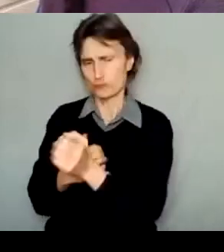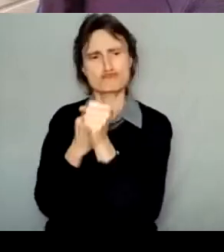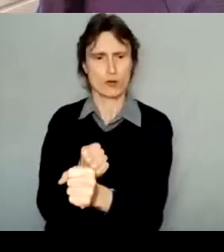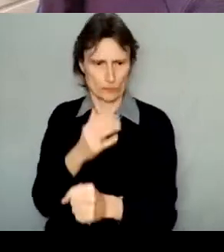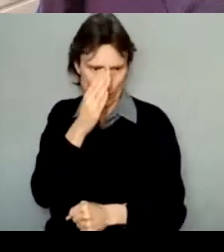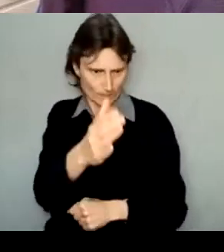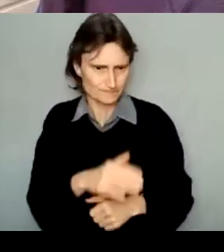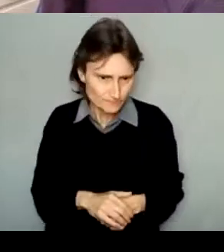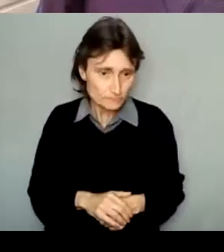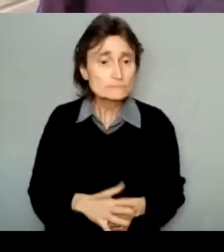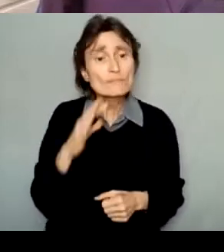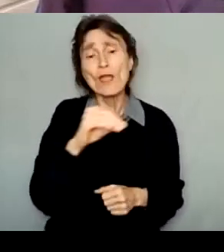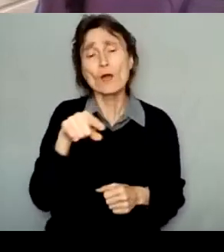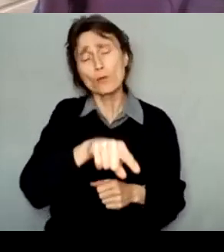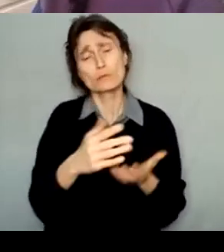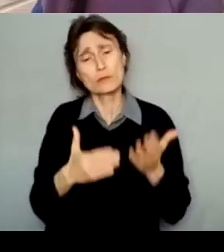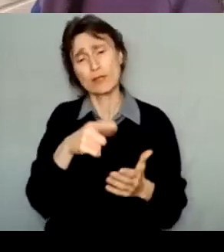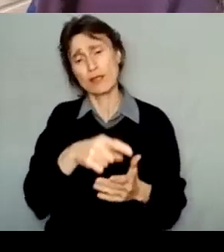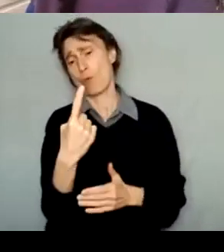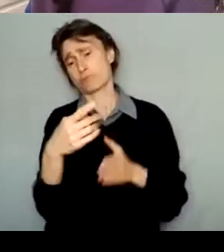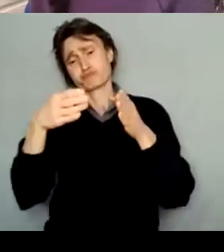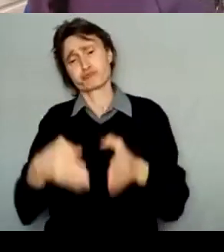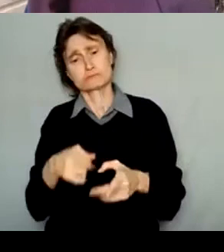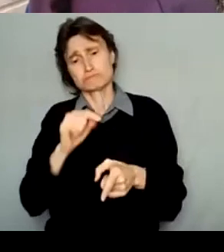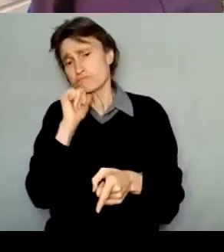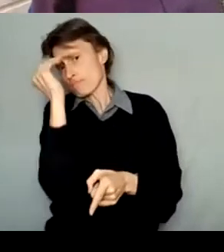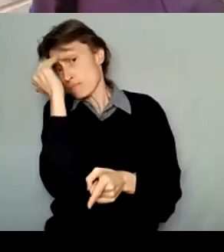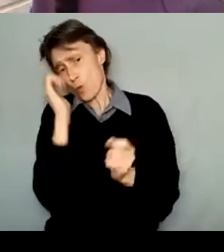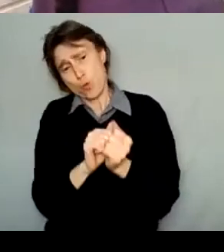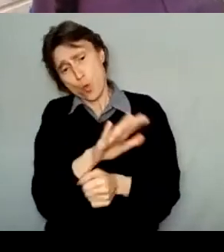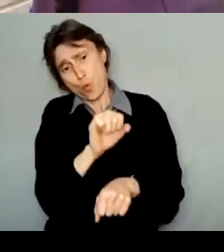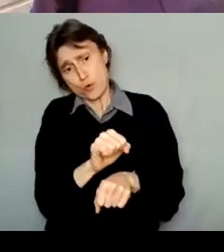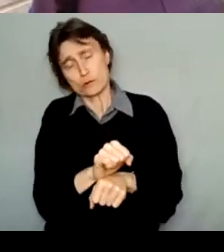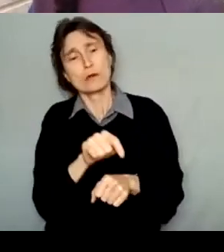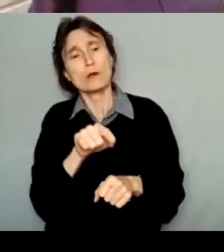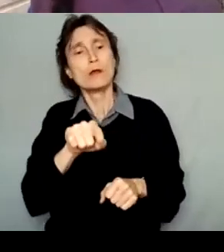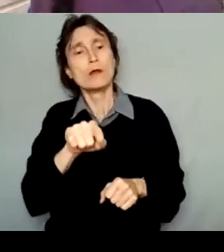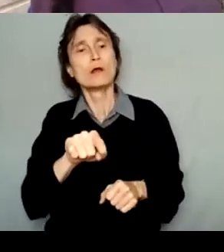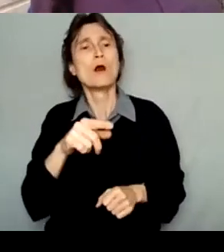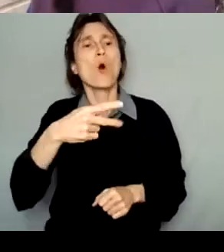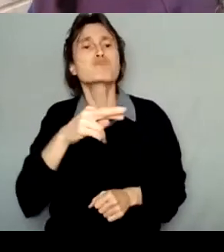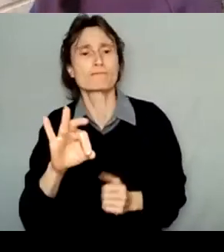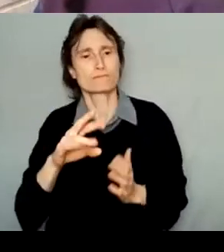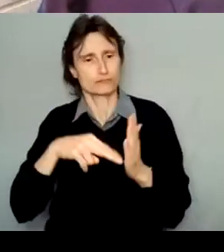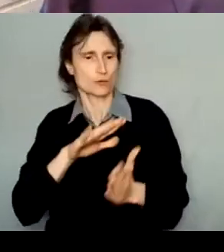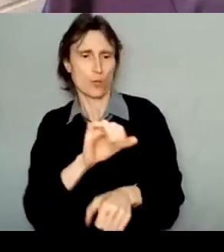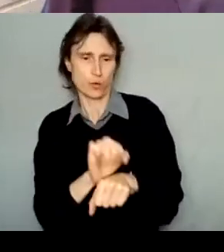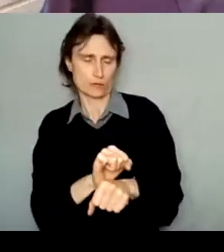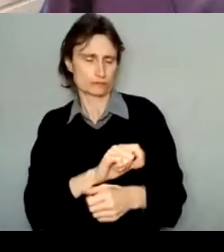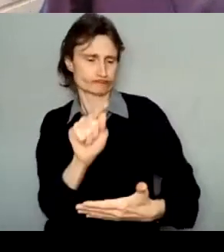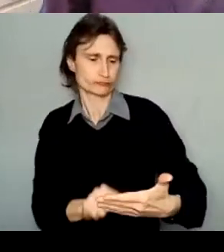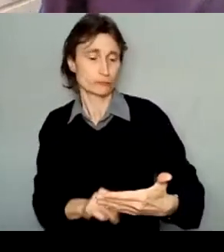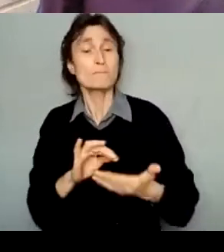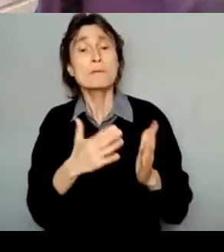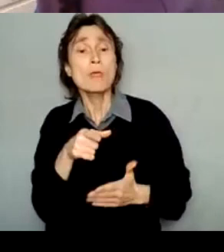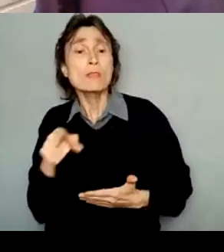someone who may not be familiar with your discipline or your work read your application. The questions they ask might uncover some